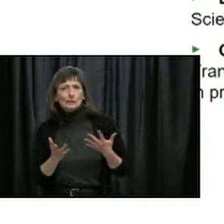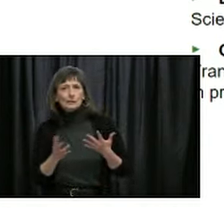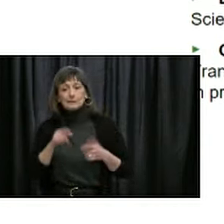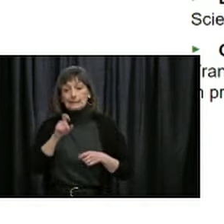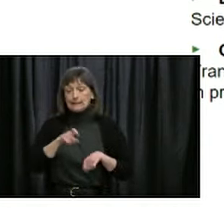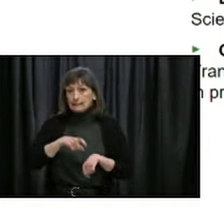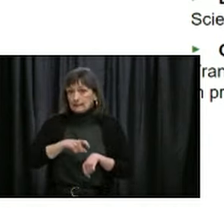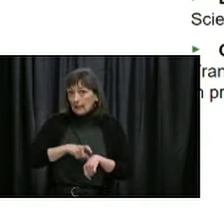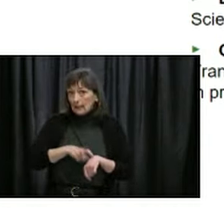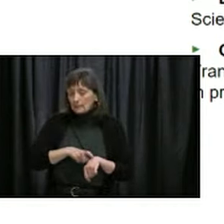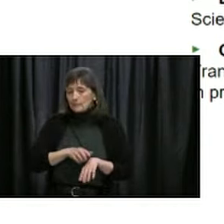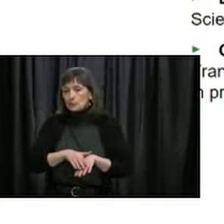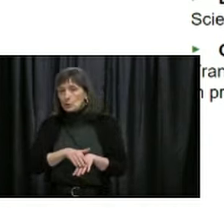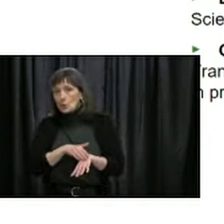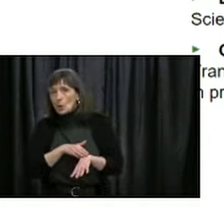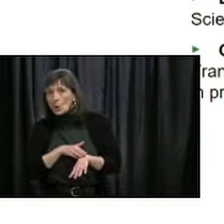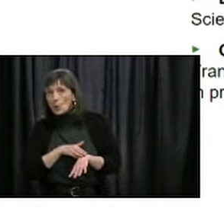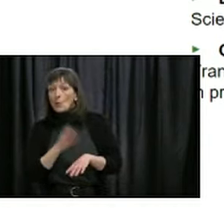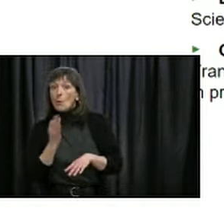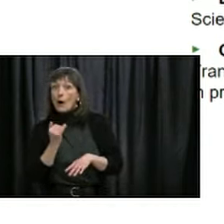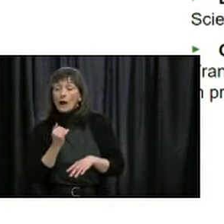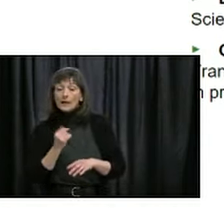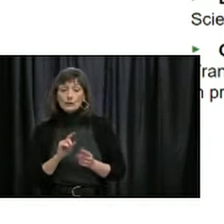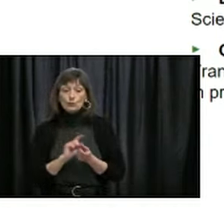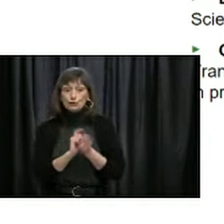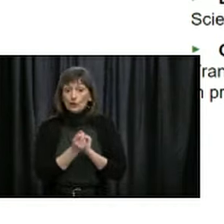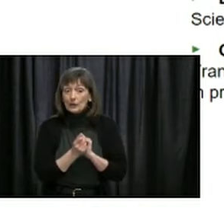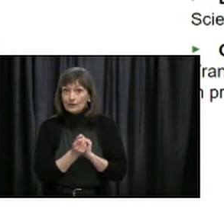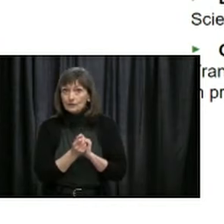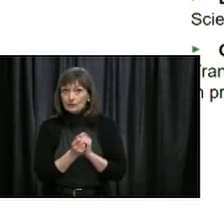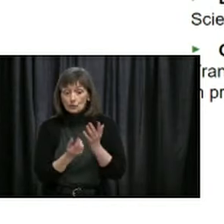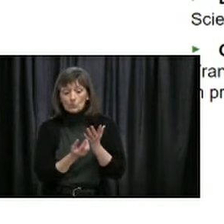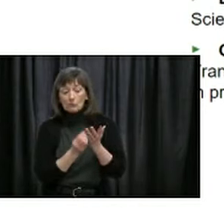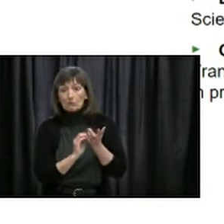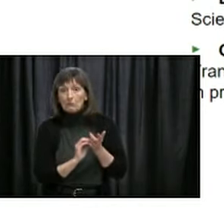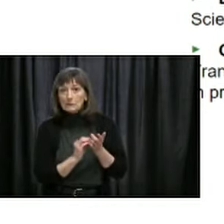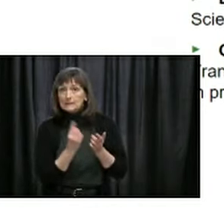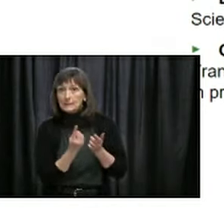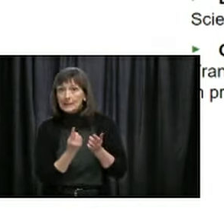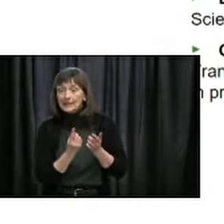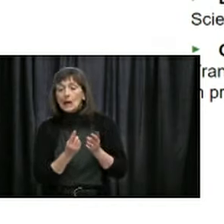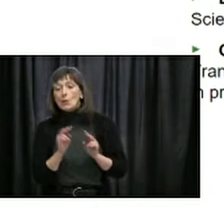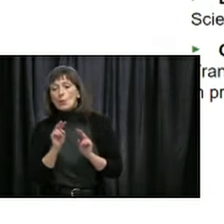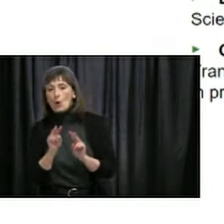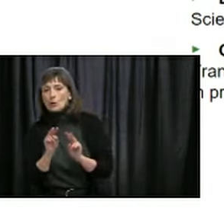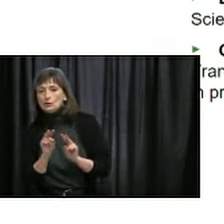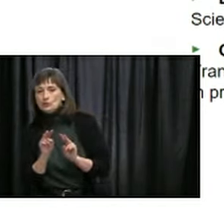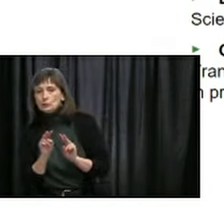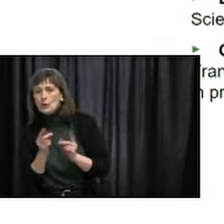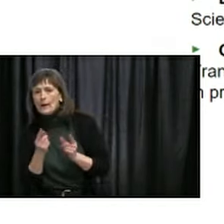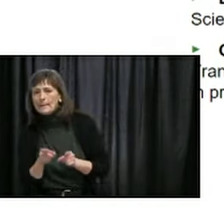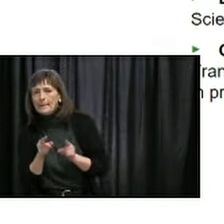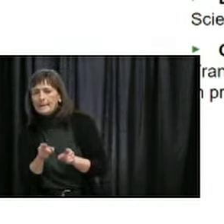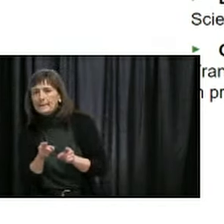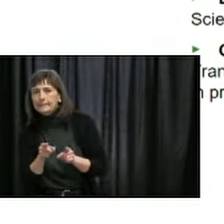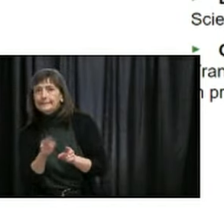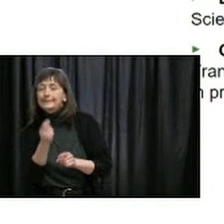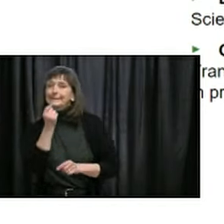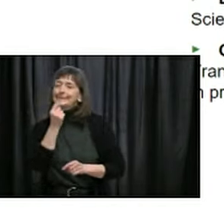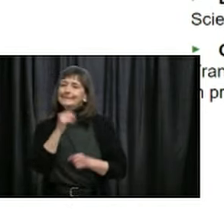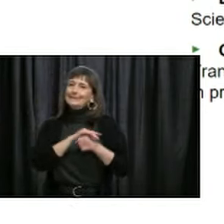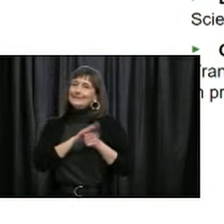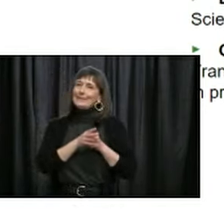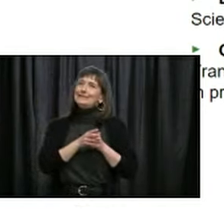measure and assess the effect of our actions on the spread of this virus. This virus has a long incubation period